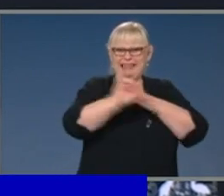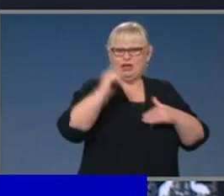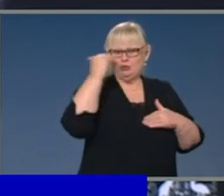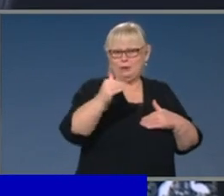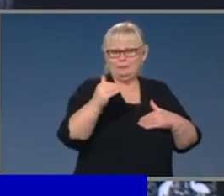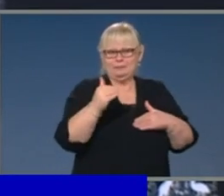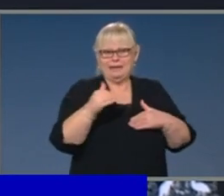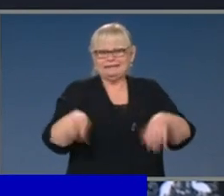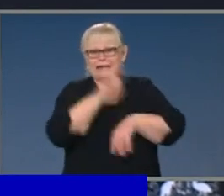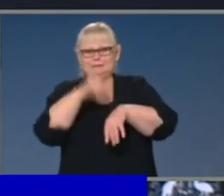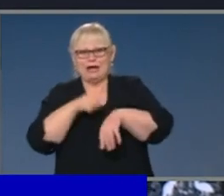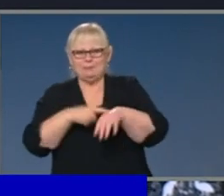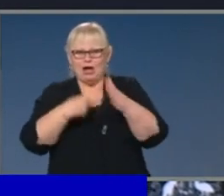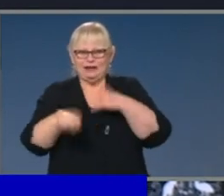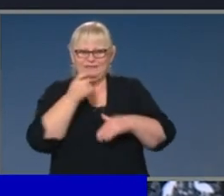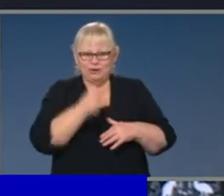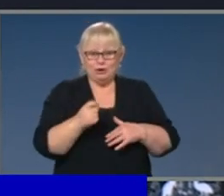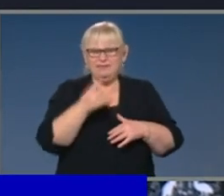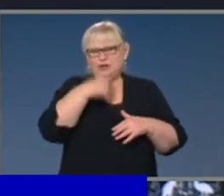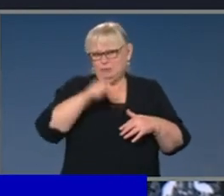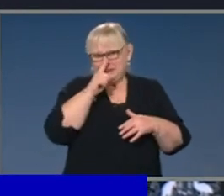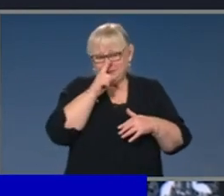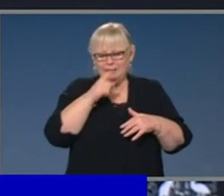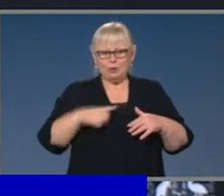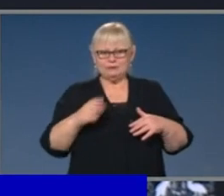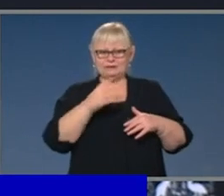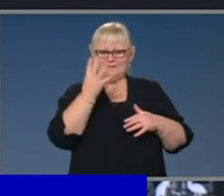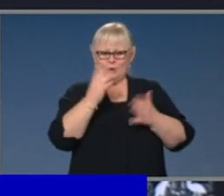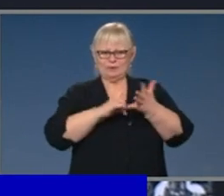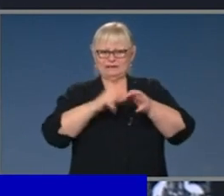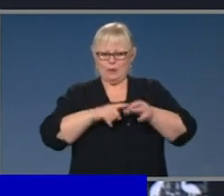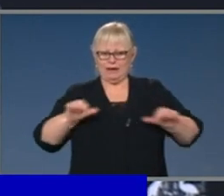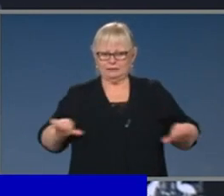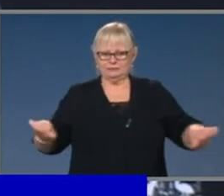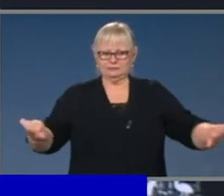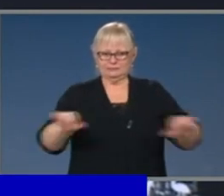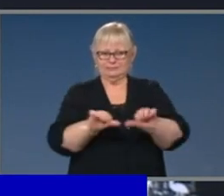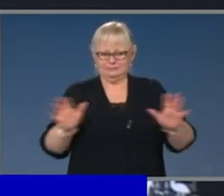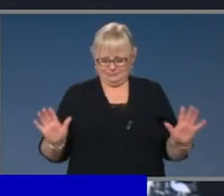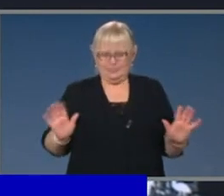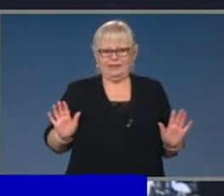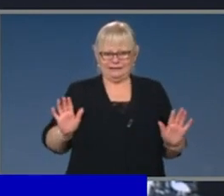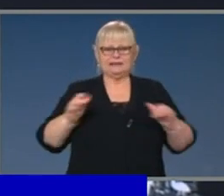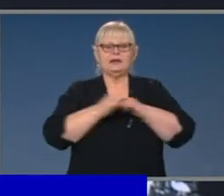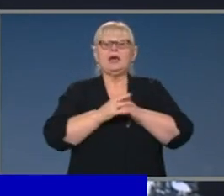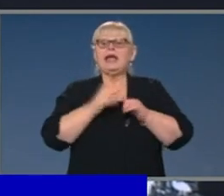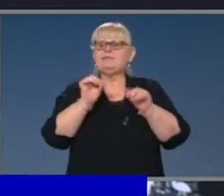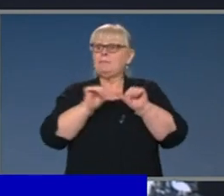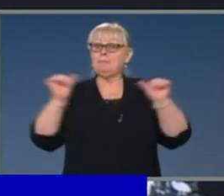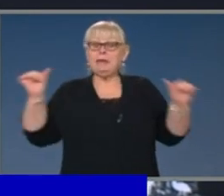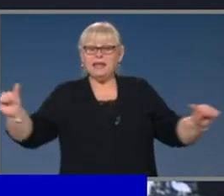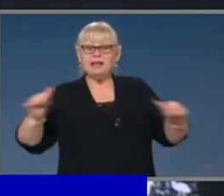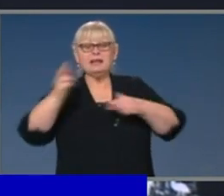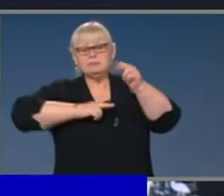room at any one time based on the four-square-metre rule. Now, that will mean obviously for much larger premises that will provide much greater scope.